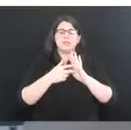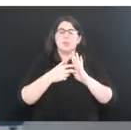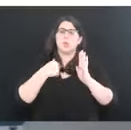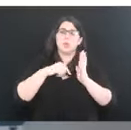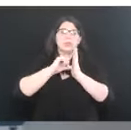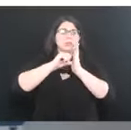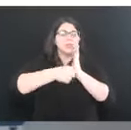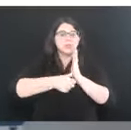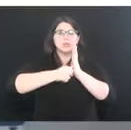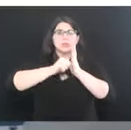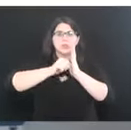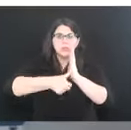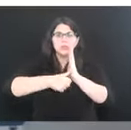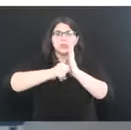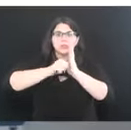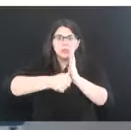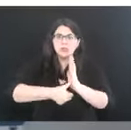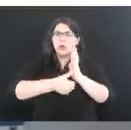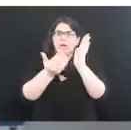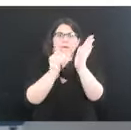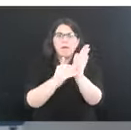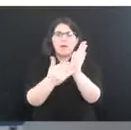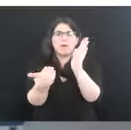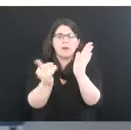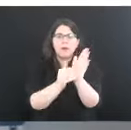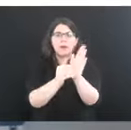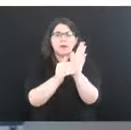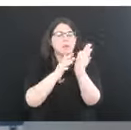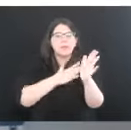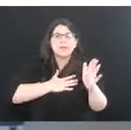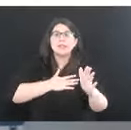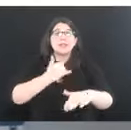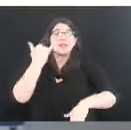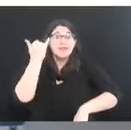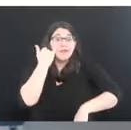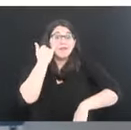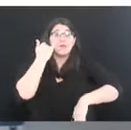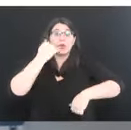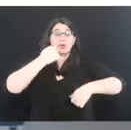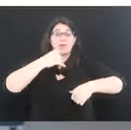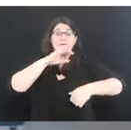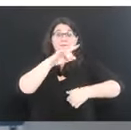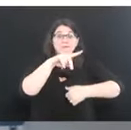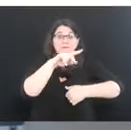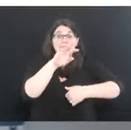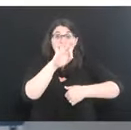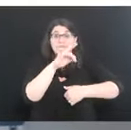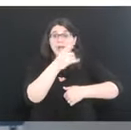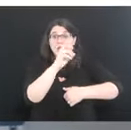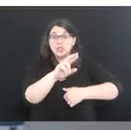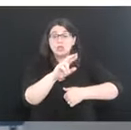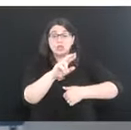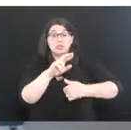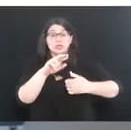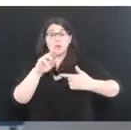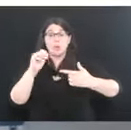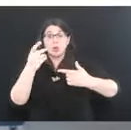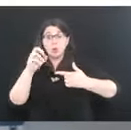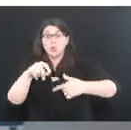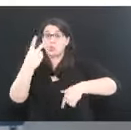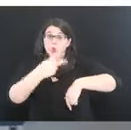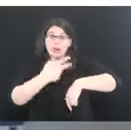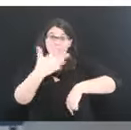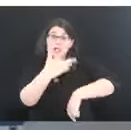and ask any West Virginian who's gotten two vaccines with Pfizer and Moderna and is six months after